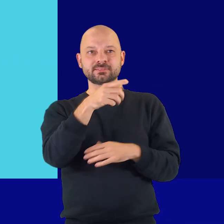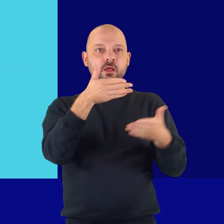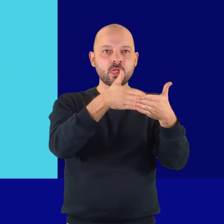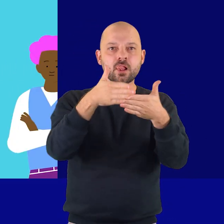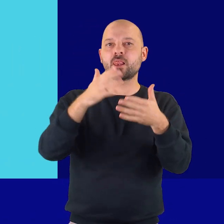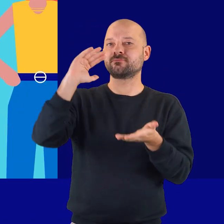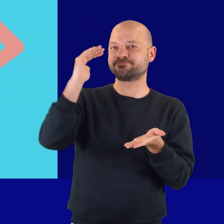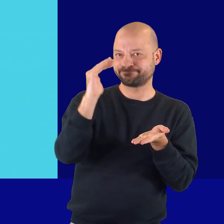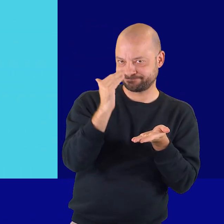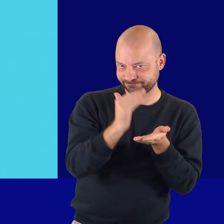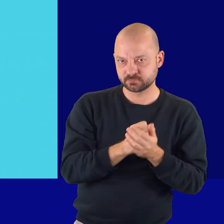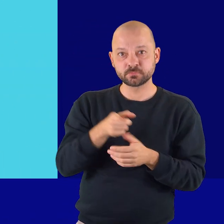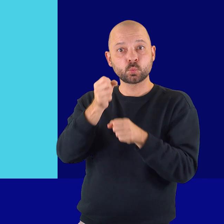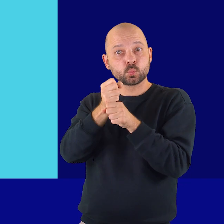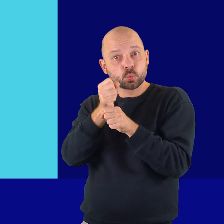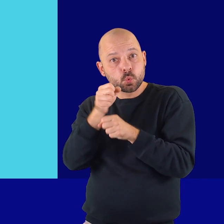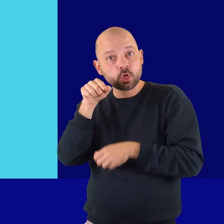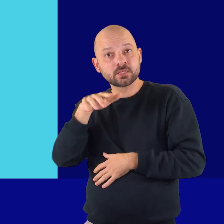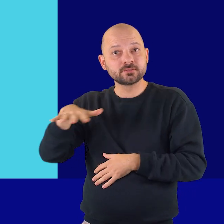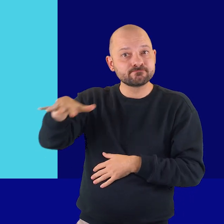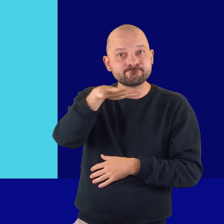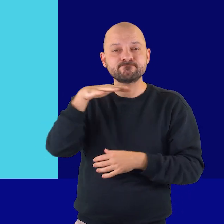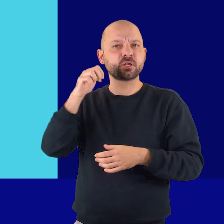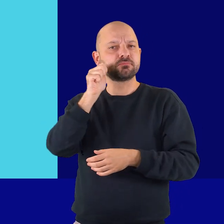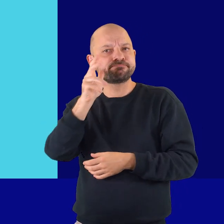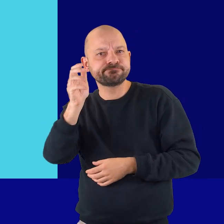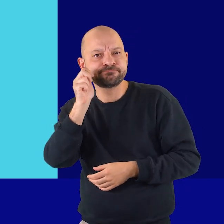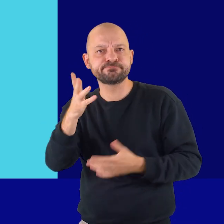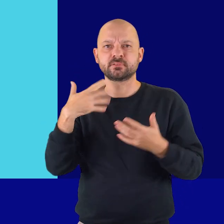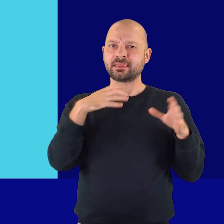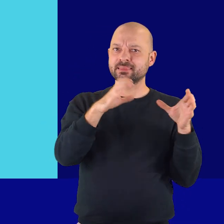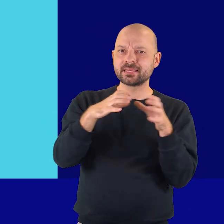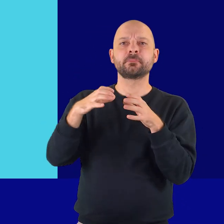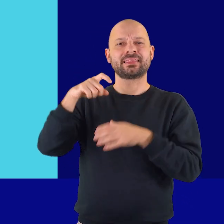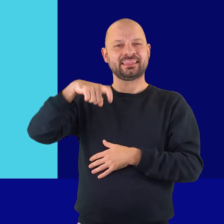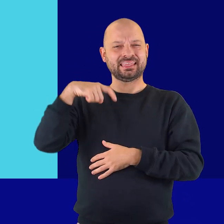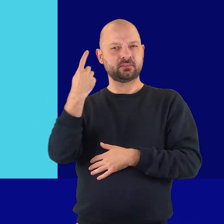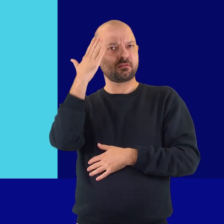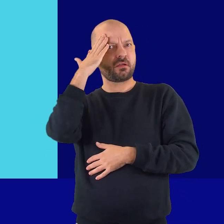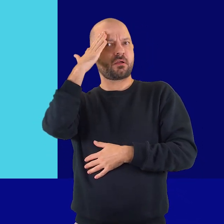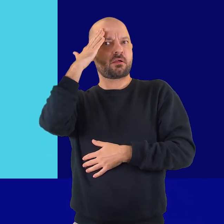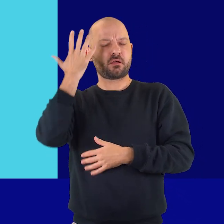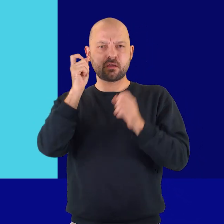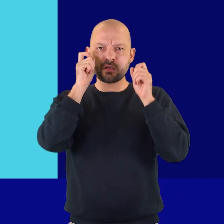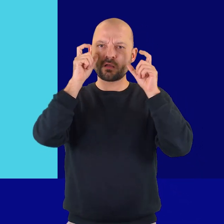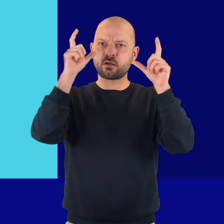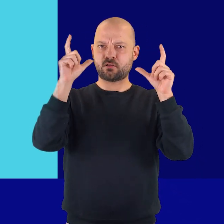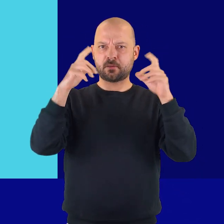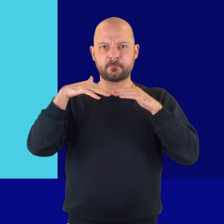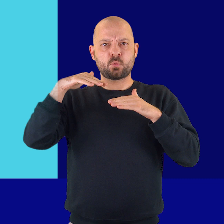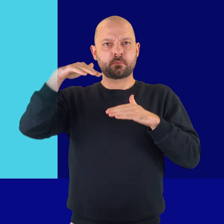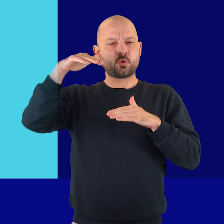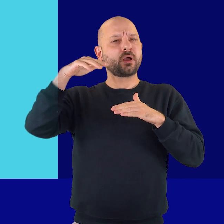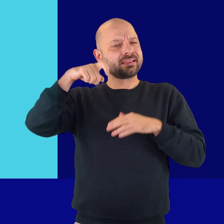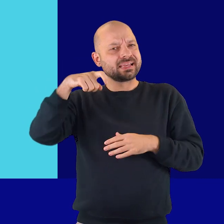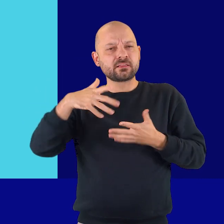In our everyday work and in our teams, there is a need for sensitization and space for reflection. We need spaces